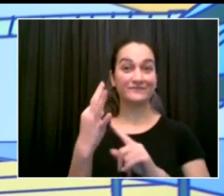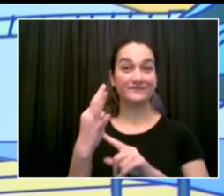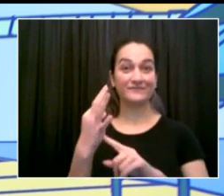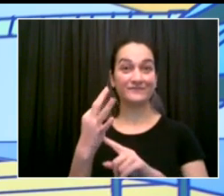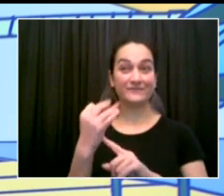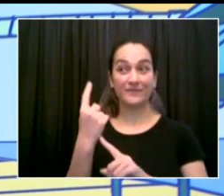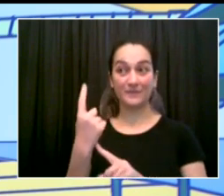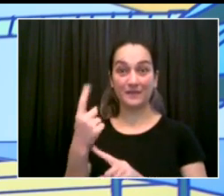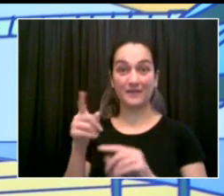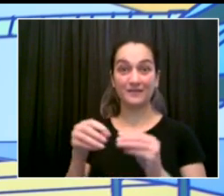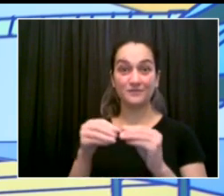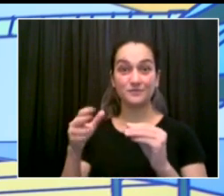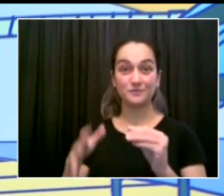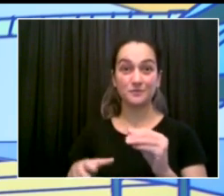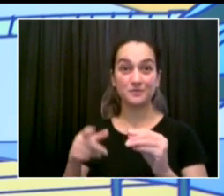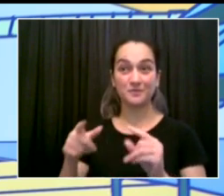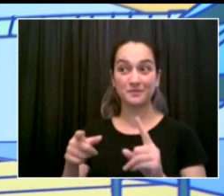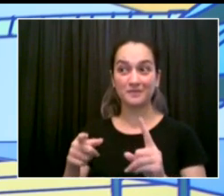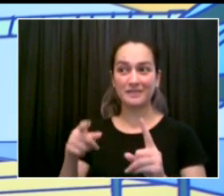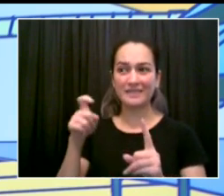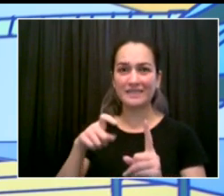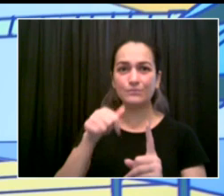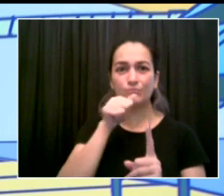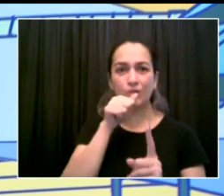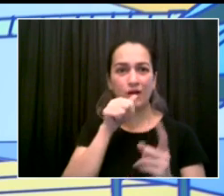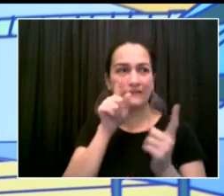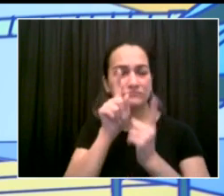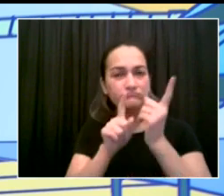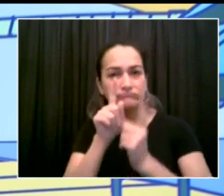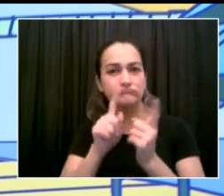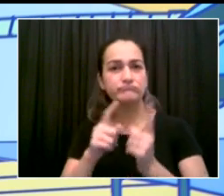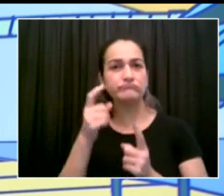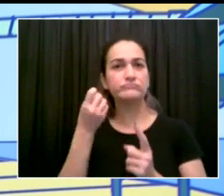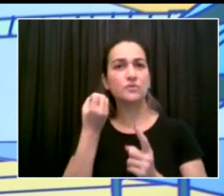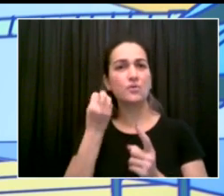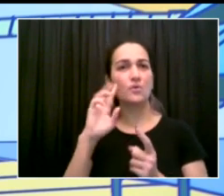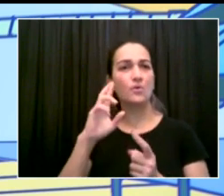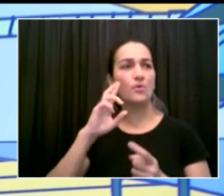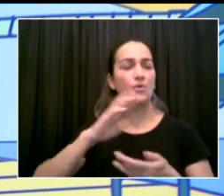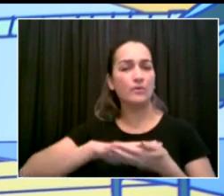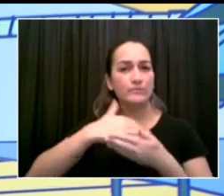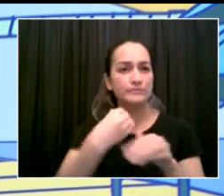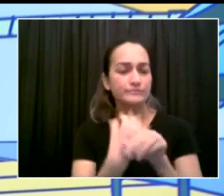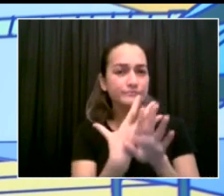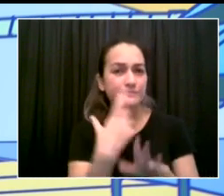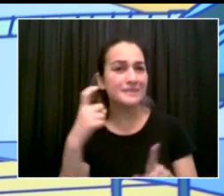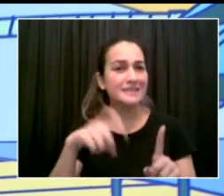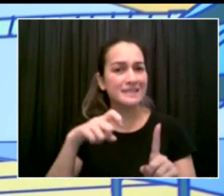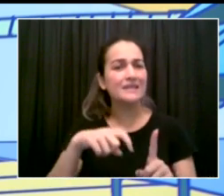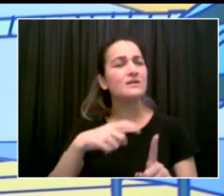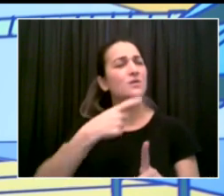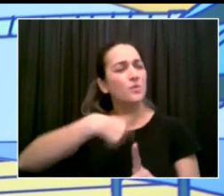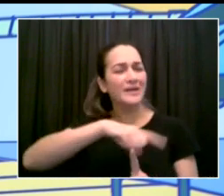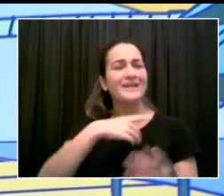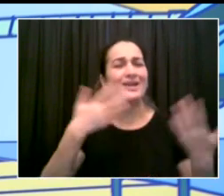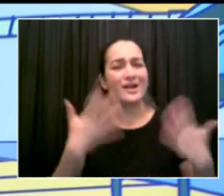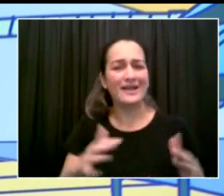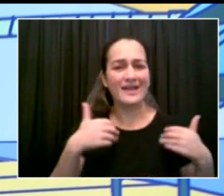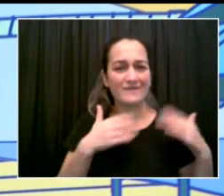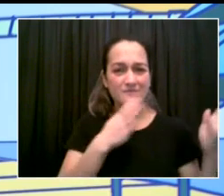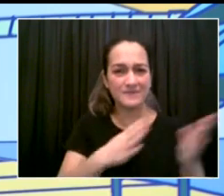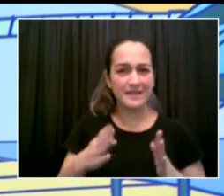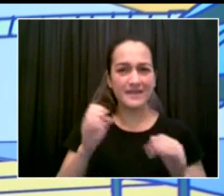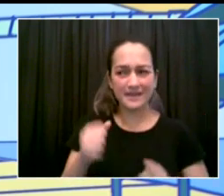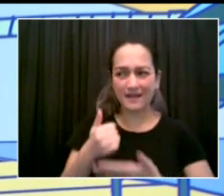tools available to keep the continuity. Obviously, goal one is just keep those disruptions to a minimum, keep kids in the classroom.